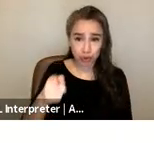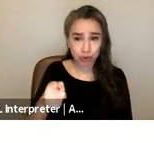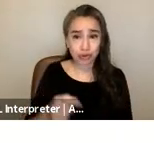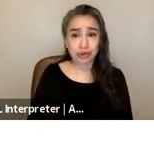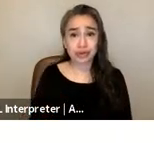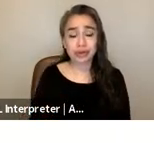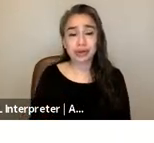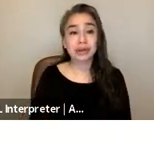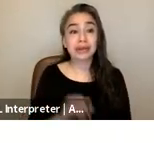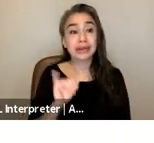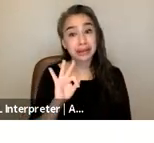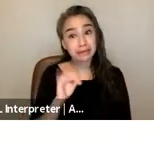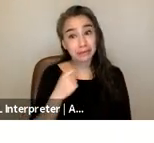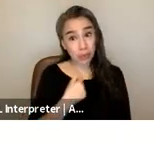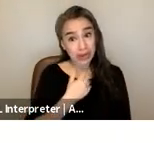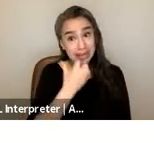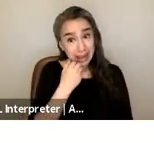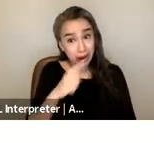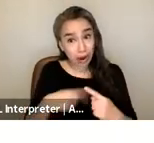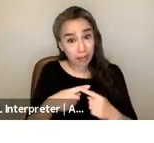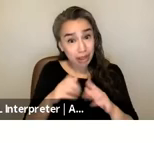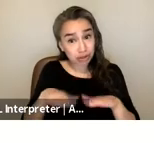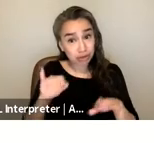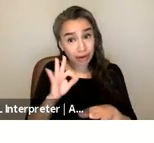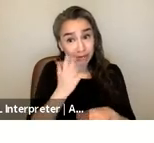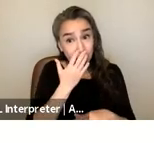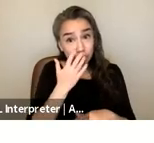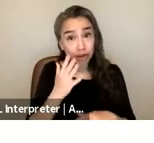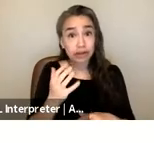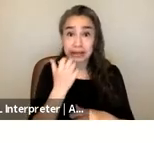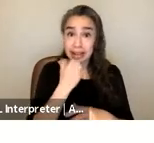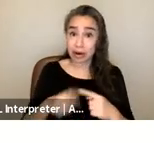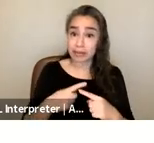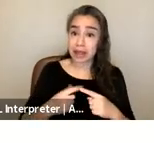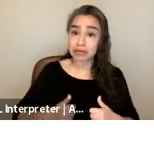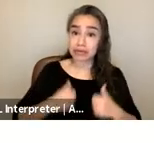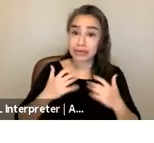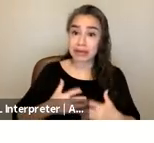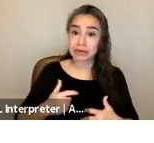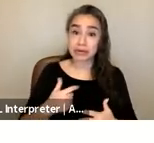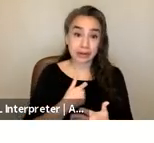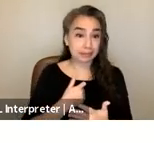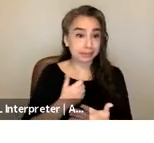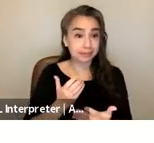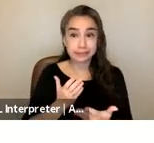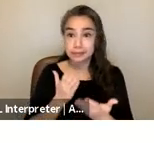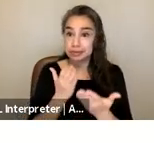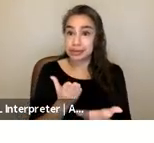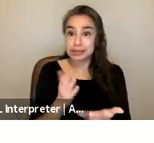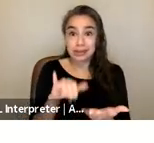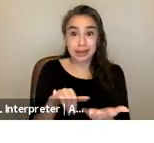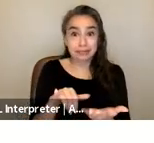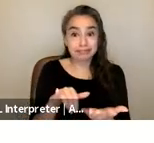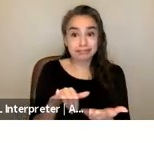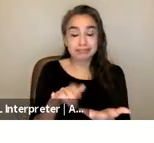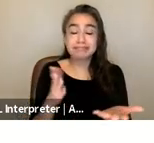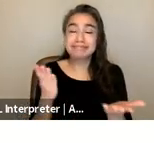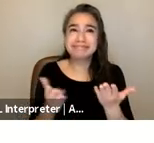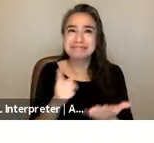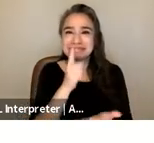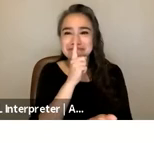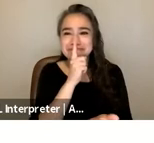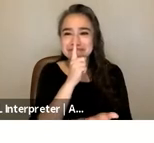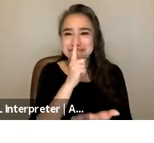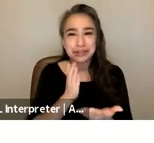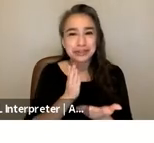we care about children of color and if we care about survivors i'm suggesting that and maybe i'm not even suggesting